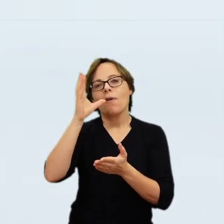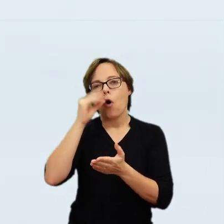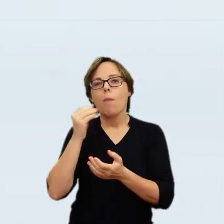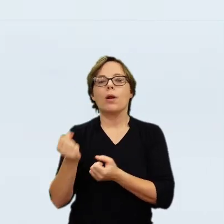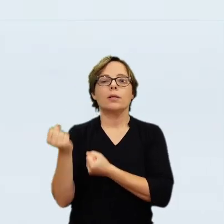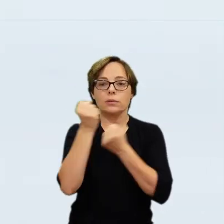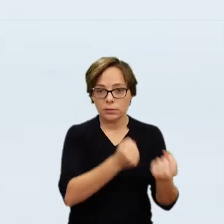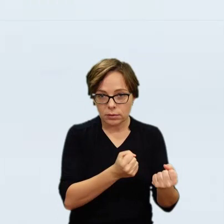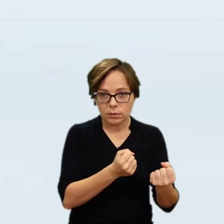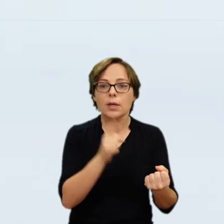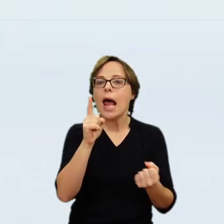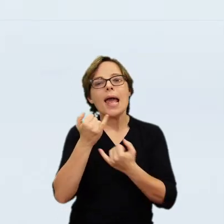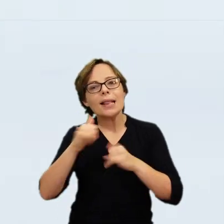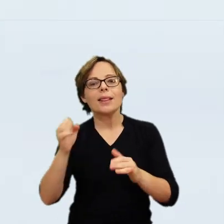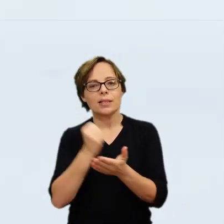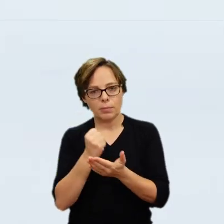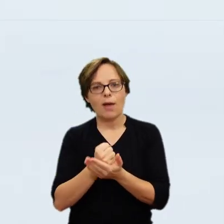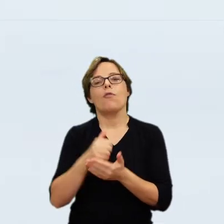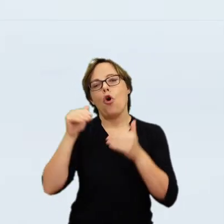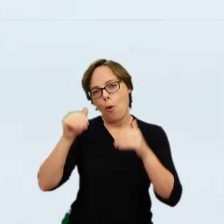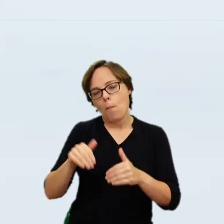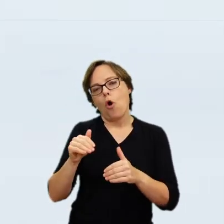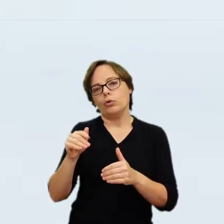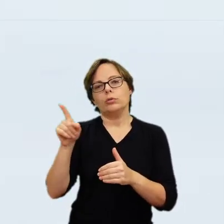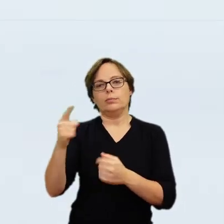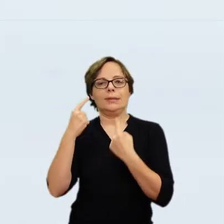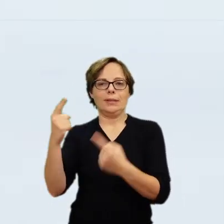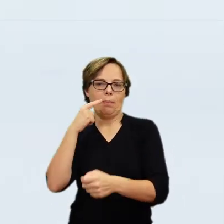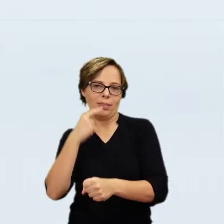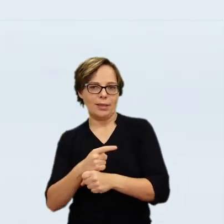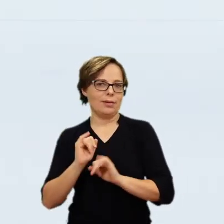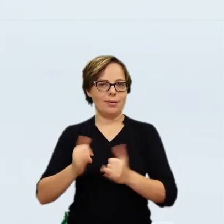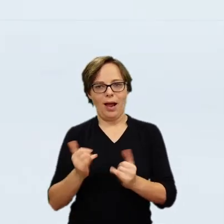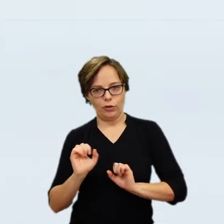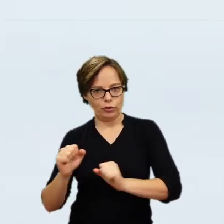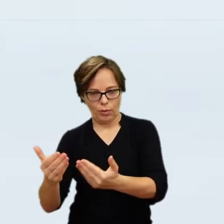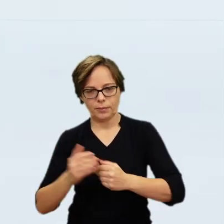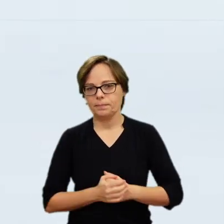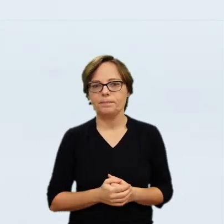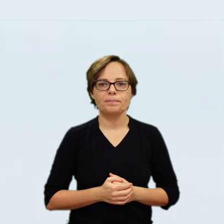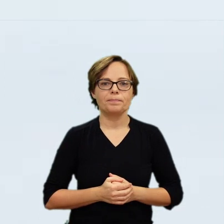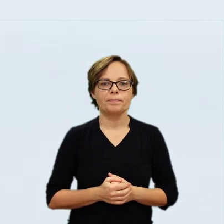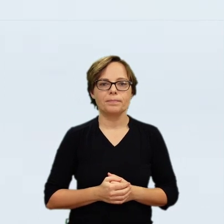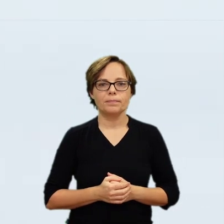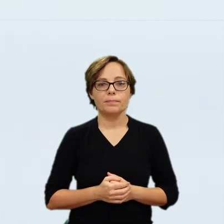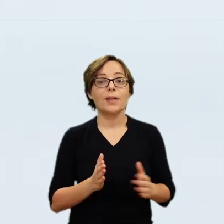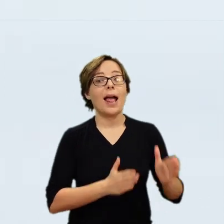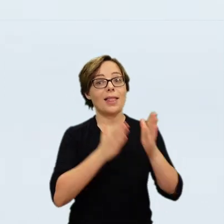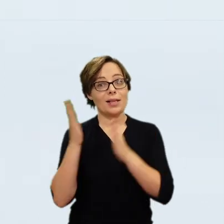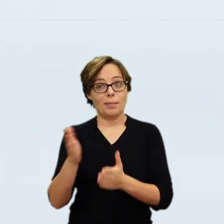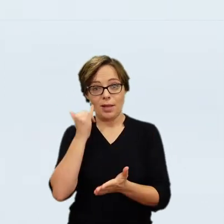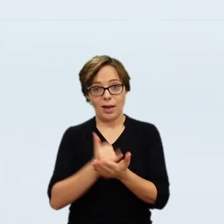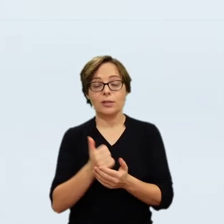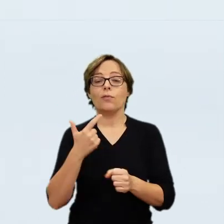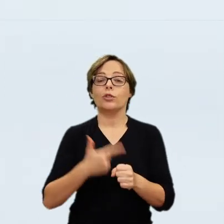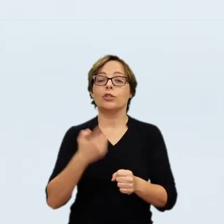it is documented as being restored for the very first time. But it is unclear if it was sent there by Valerian or by his daughter